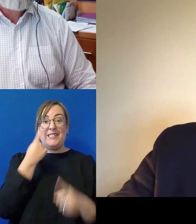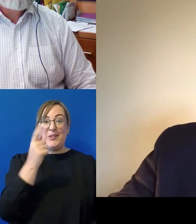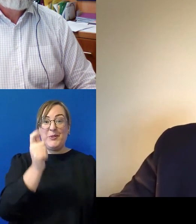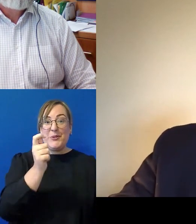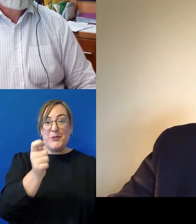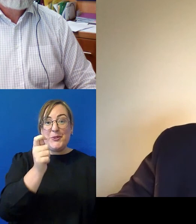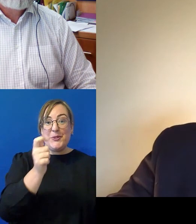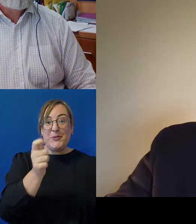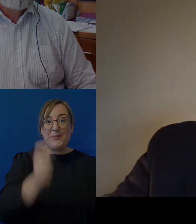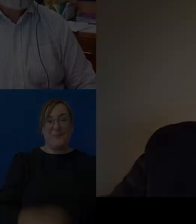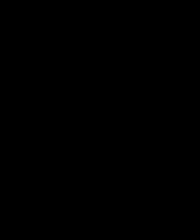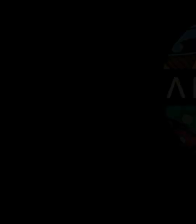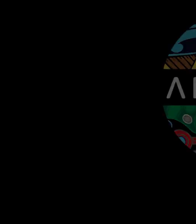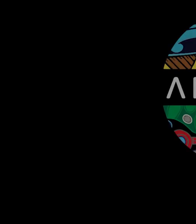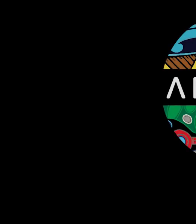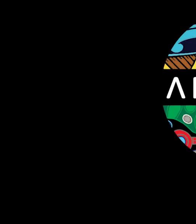panel discussion in a minute or so bye